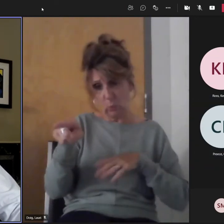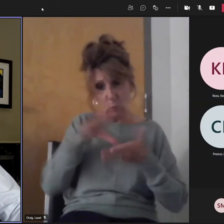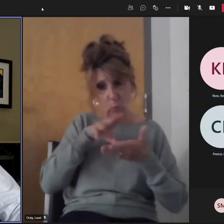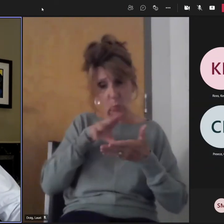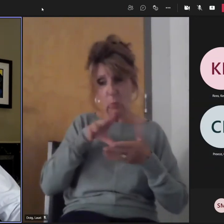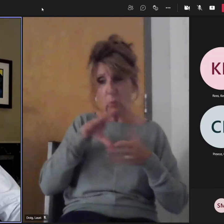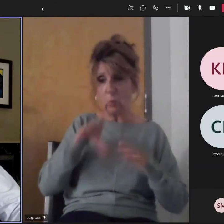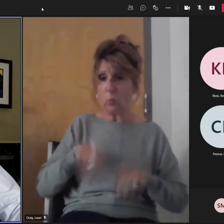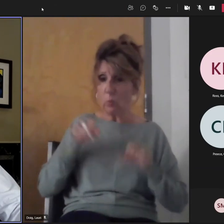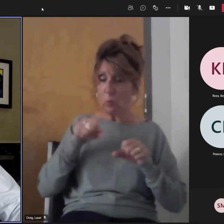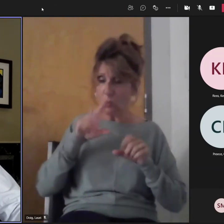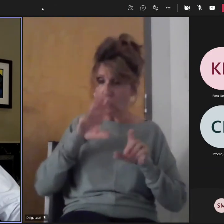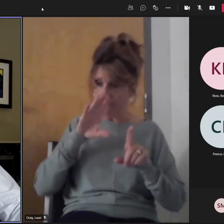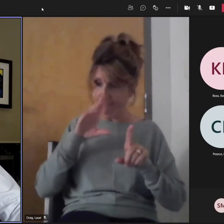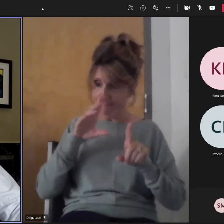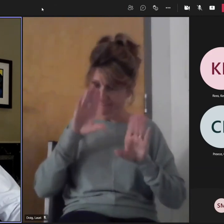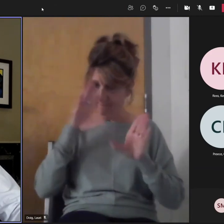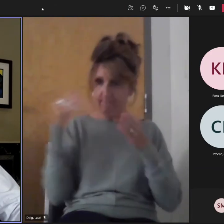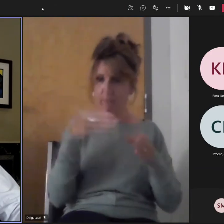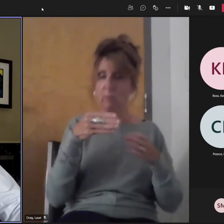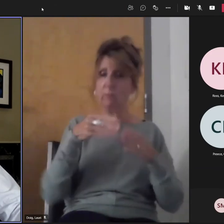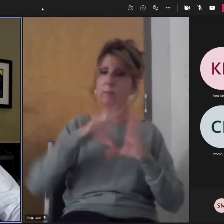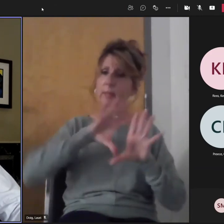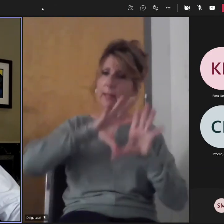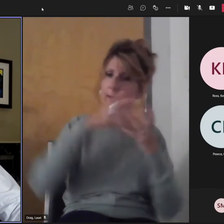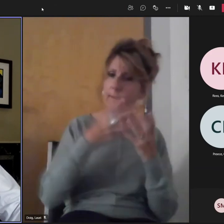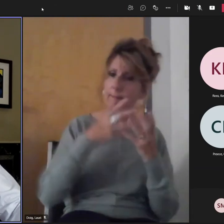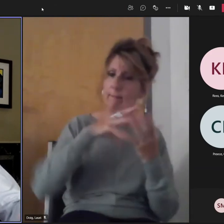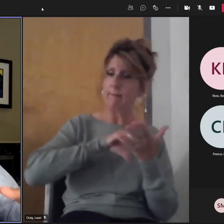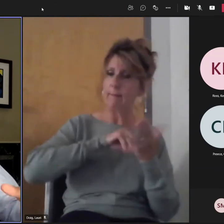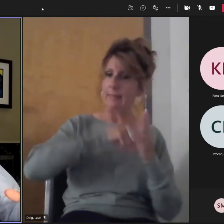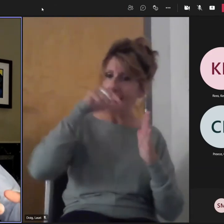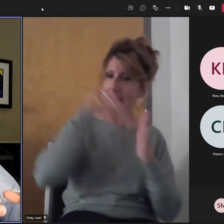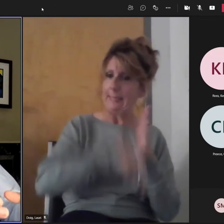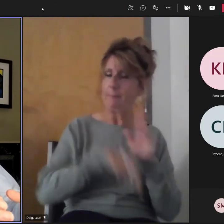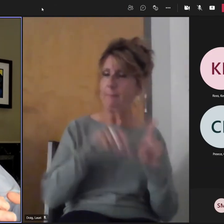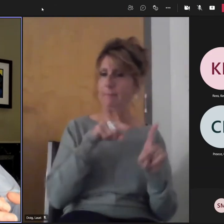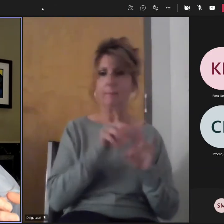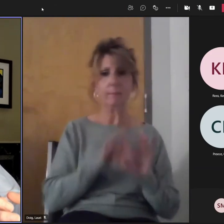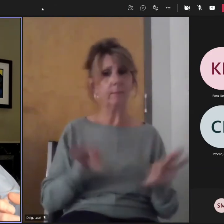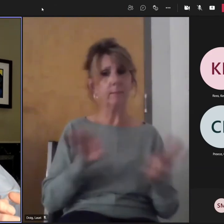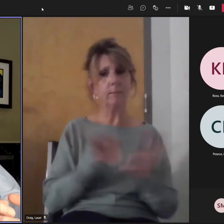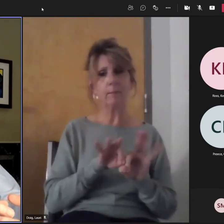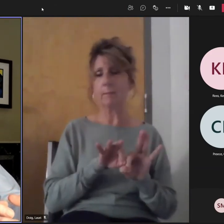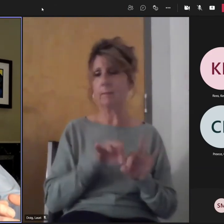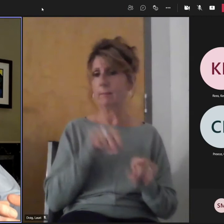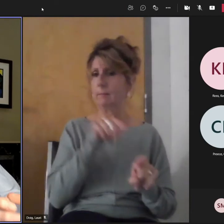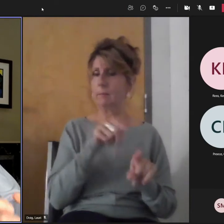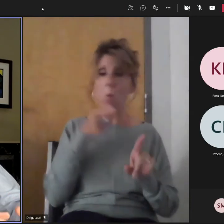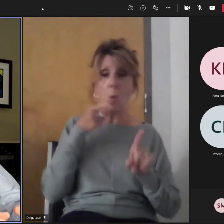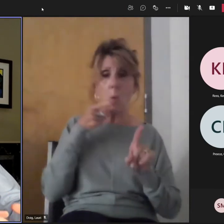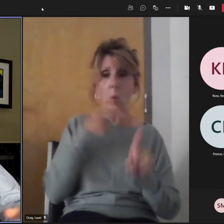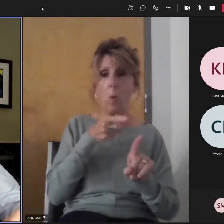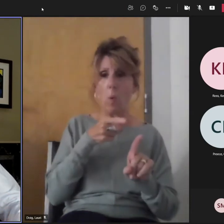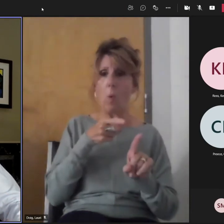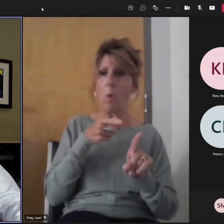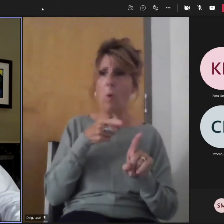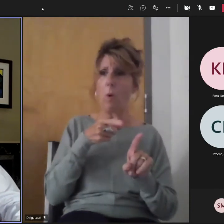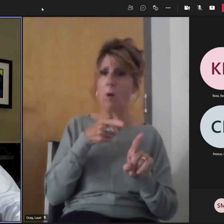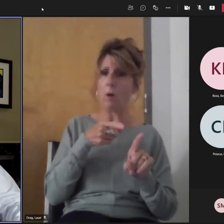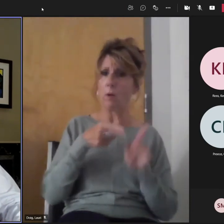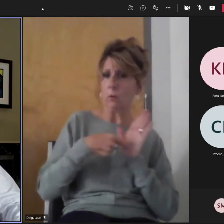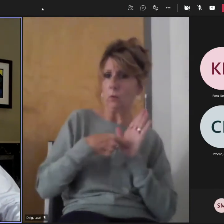goals in deep learning. And it's a goal that came out of the findings and of the experience